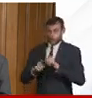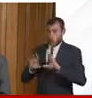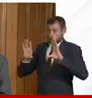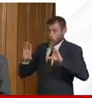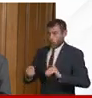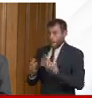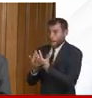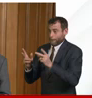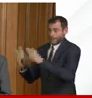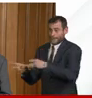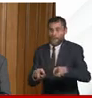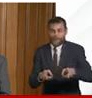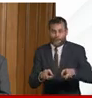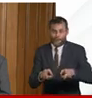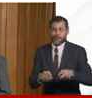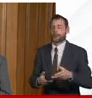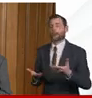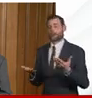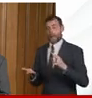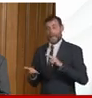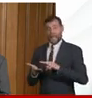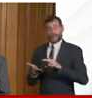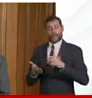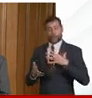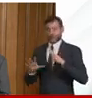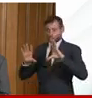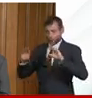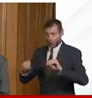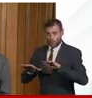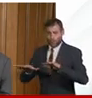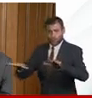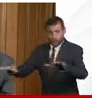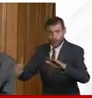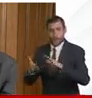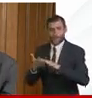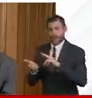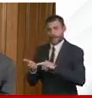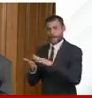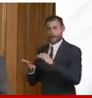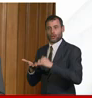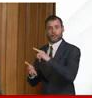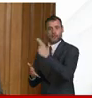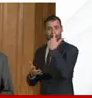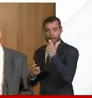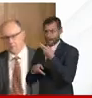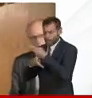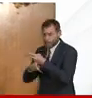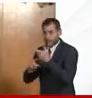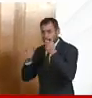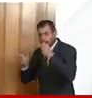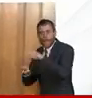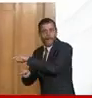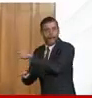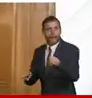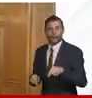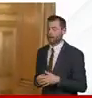possible uh and the nhs is put under as little stress as possible well thank you that ends the first uh